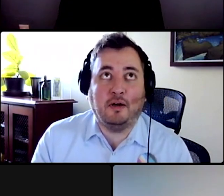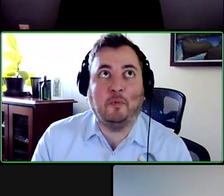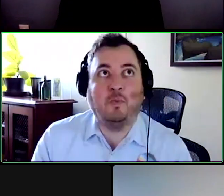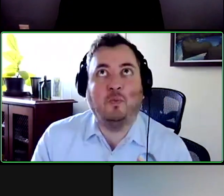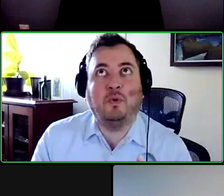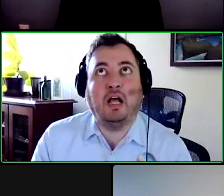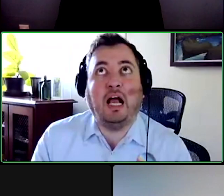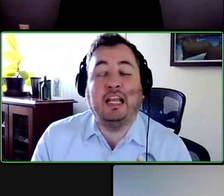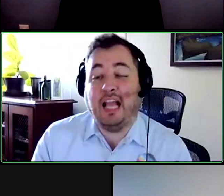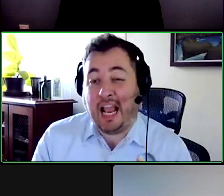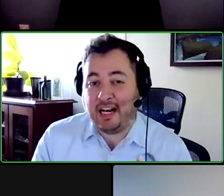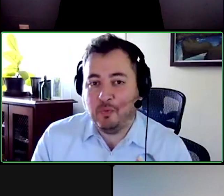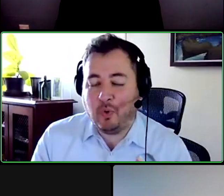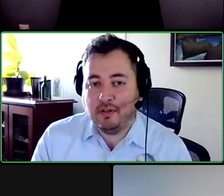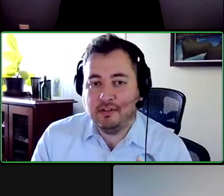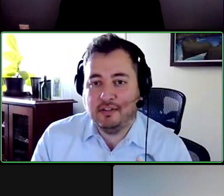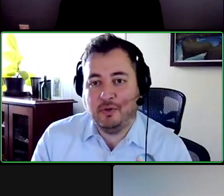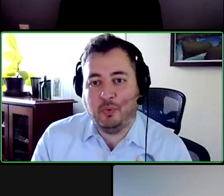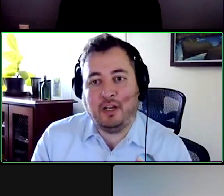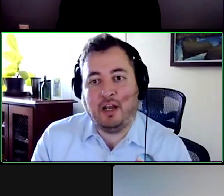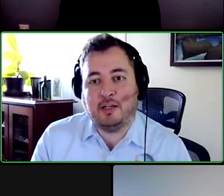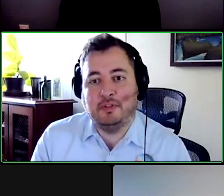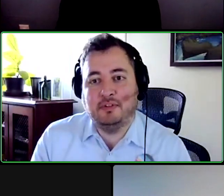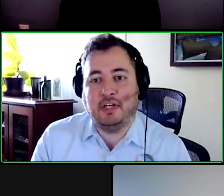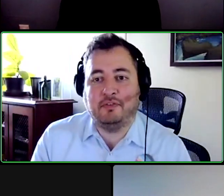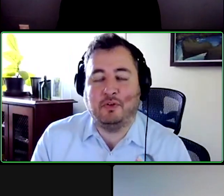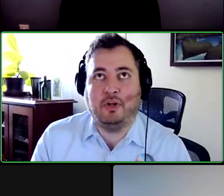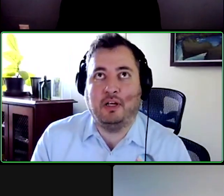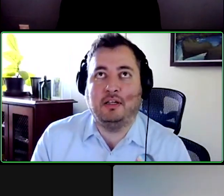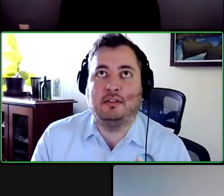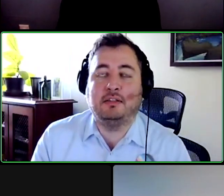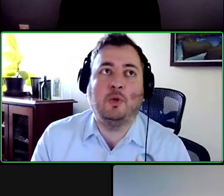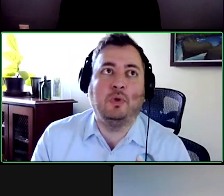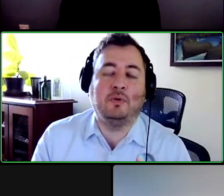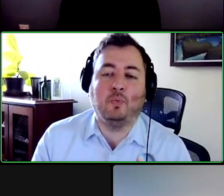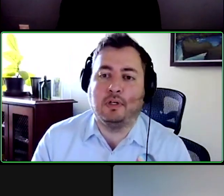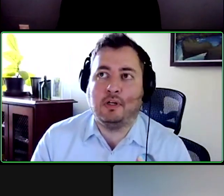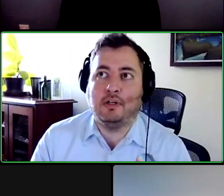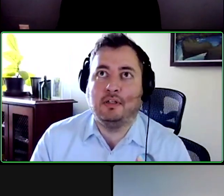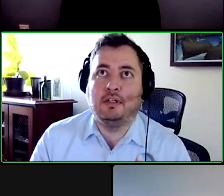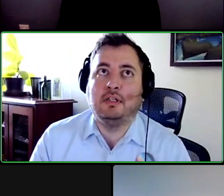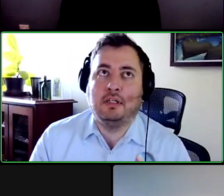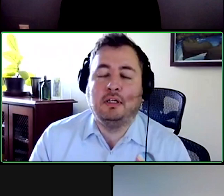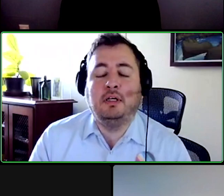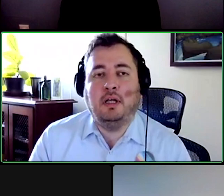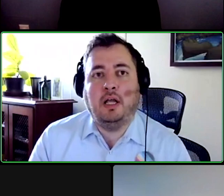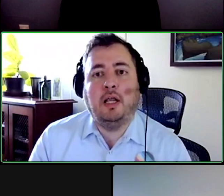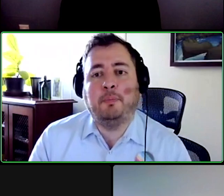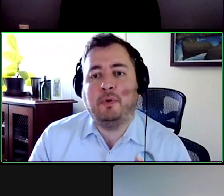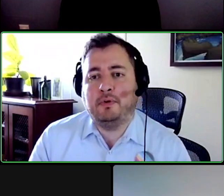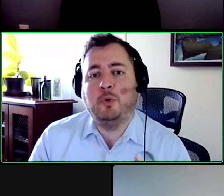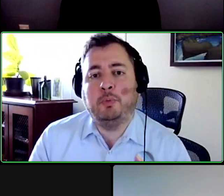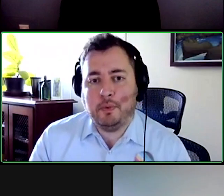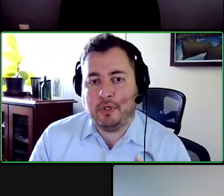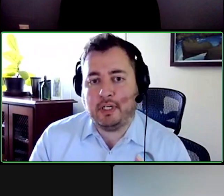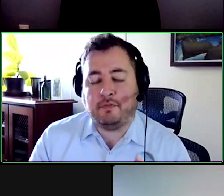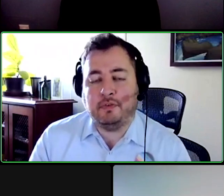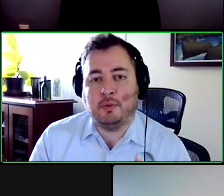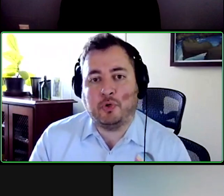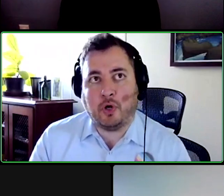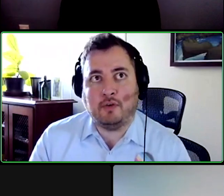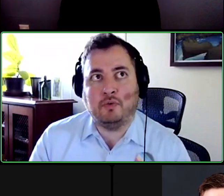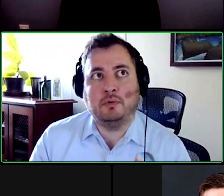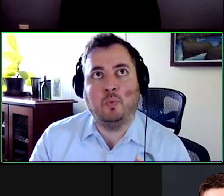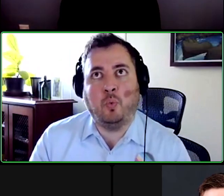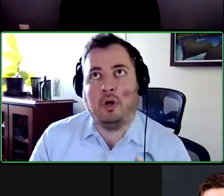um i added one to a hospital after a situation which two people with